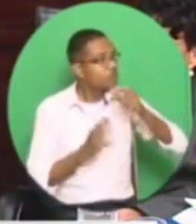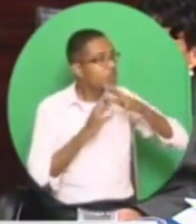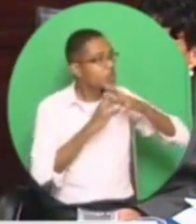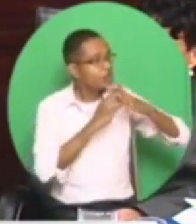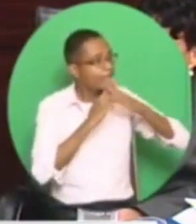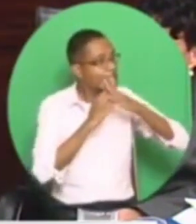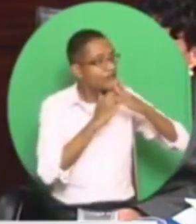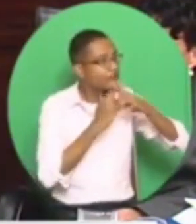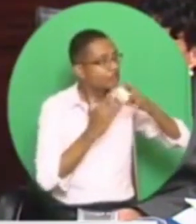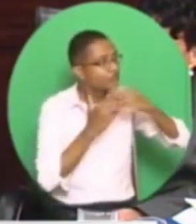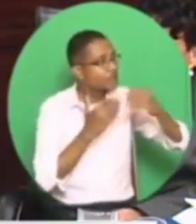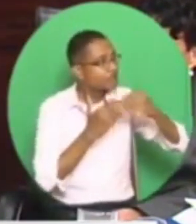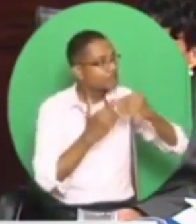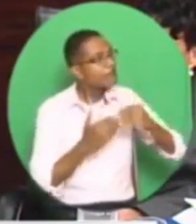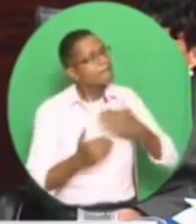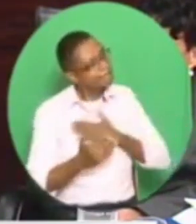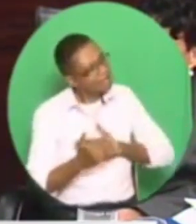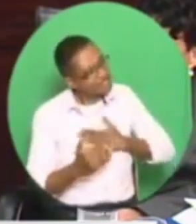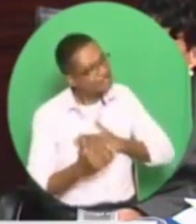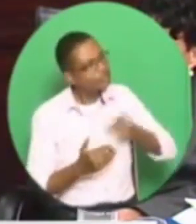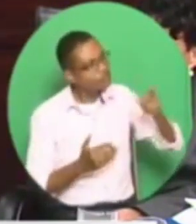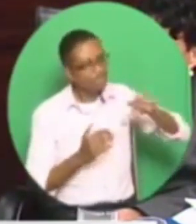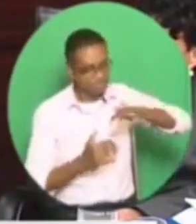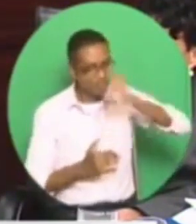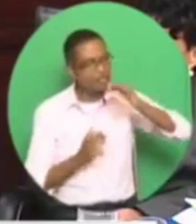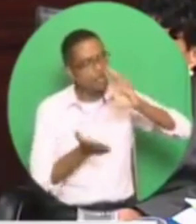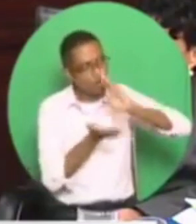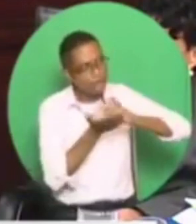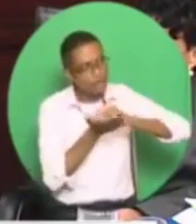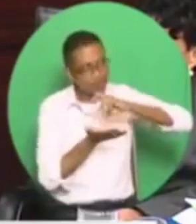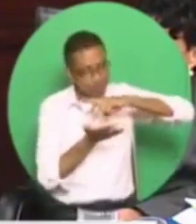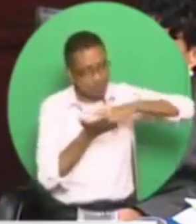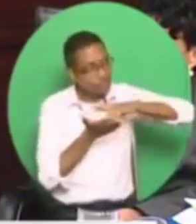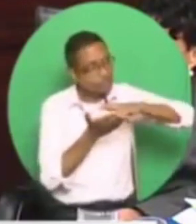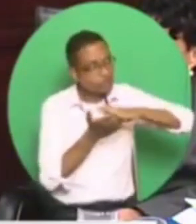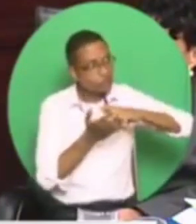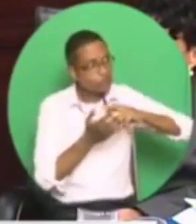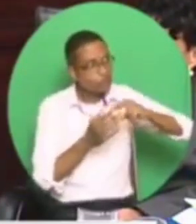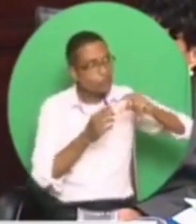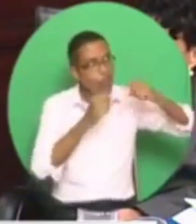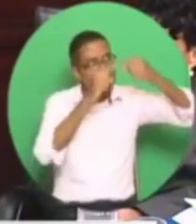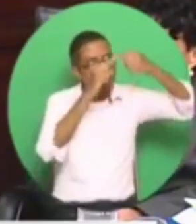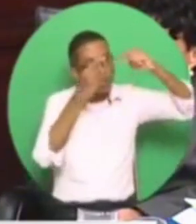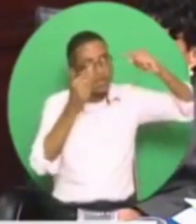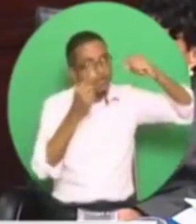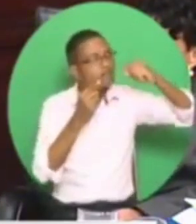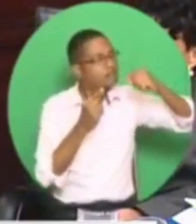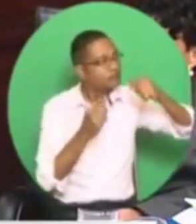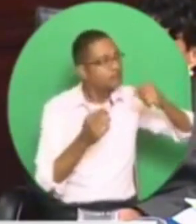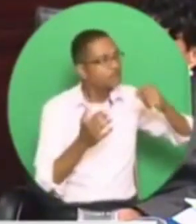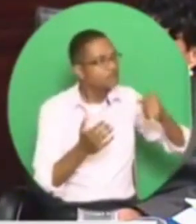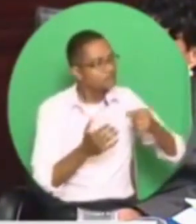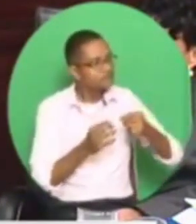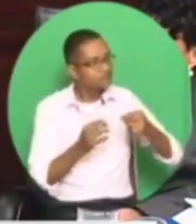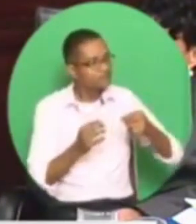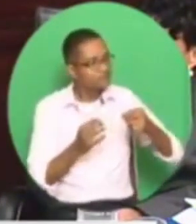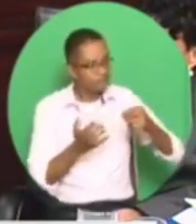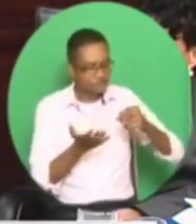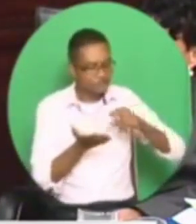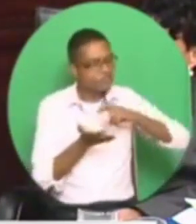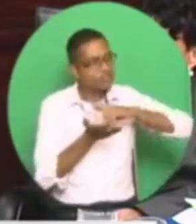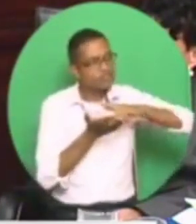I repeat, please find a copy of the receipt of outgoing wire transfer to Formula One trading in the amount of